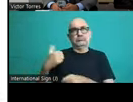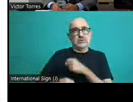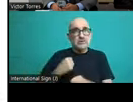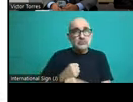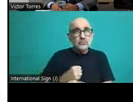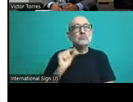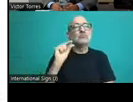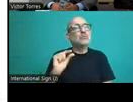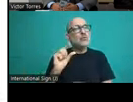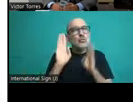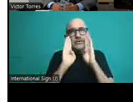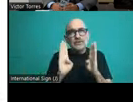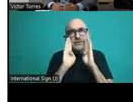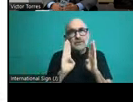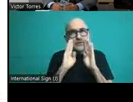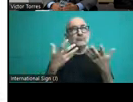sector.